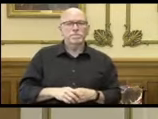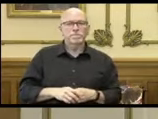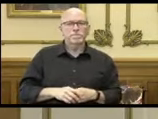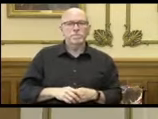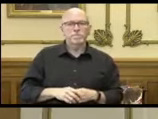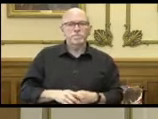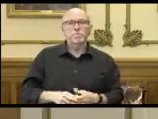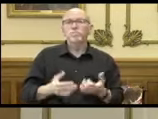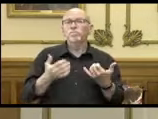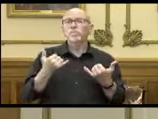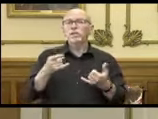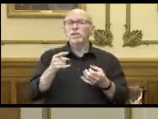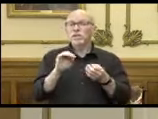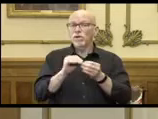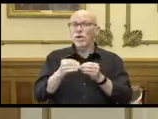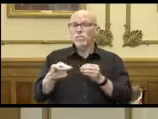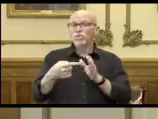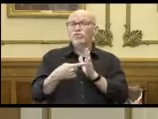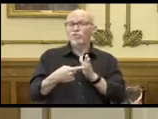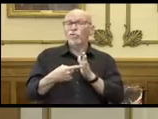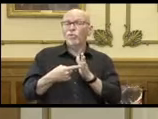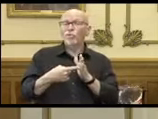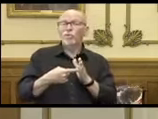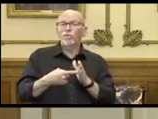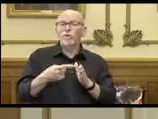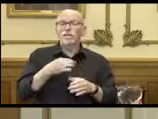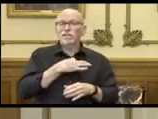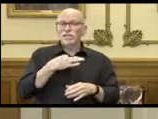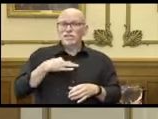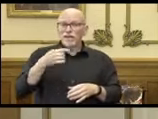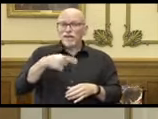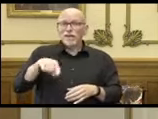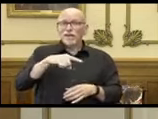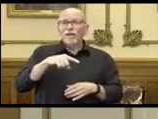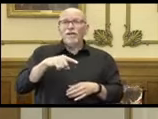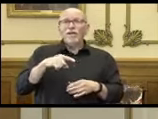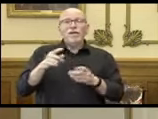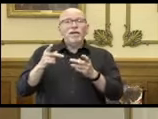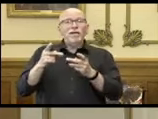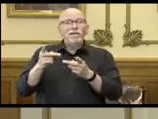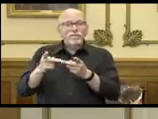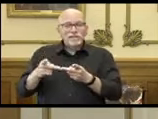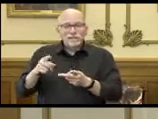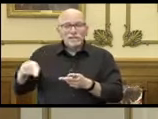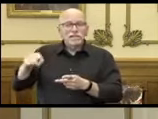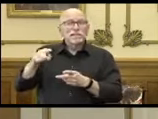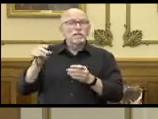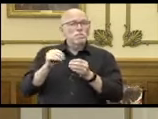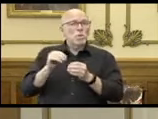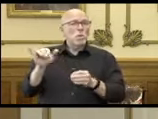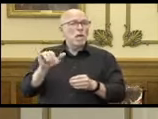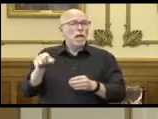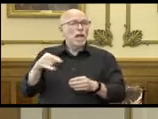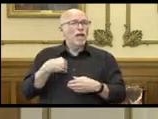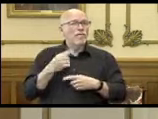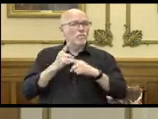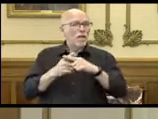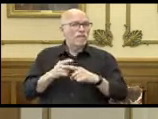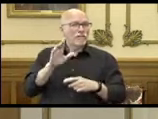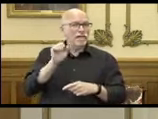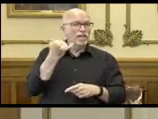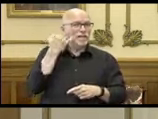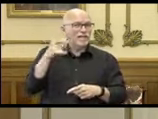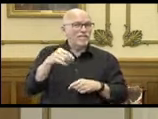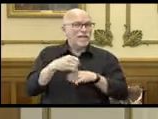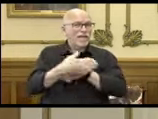Now while the numbers did show us that staff members and facilities were more likely to have positive cases if they